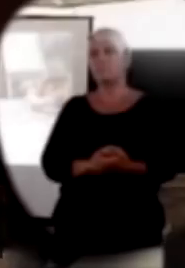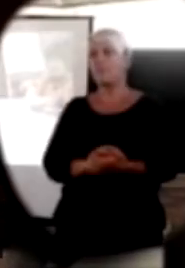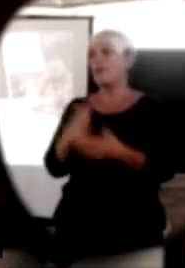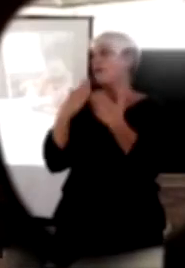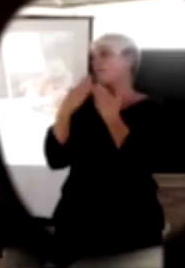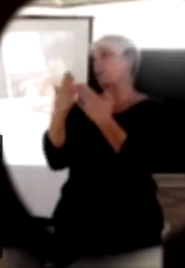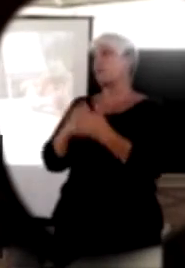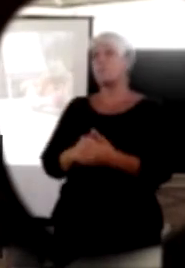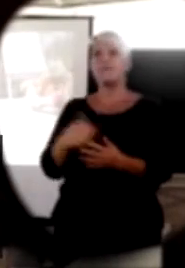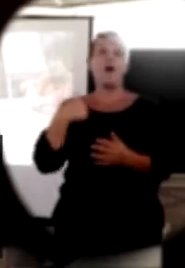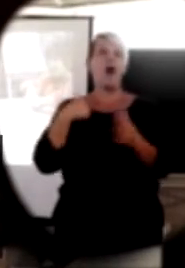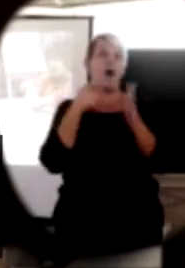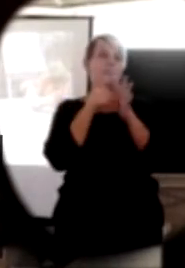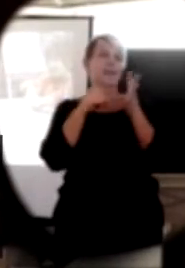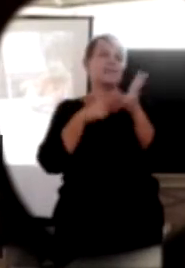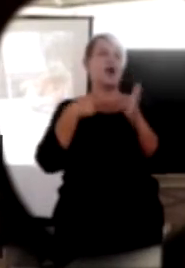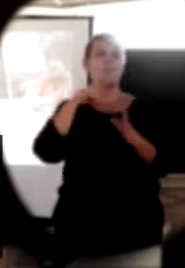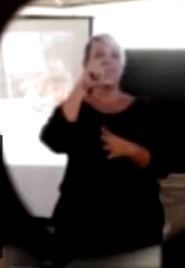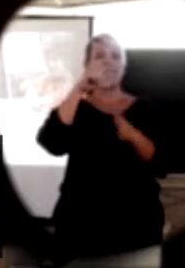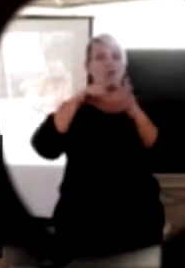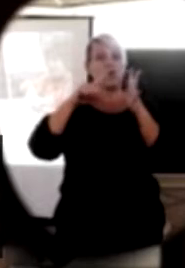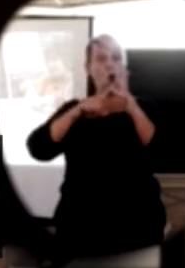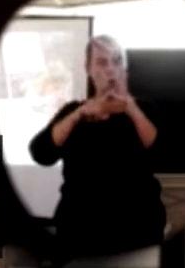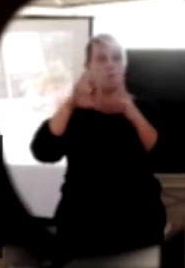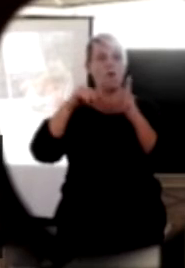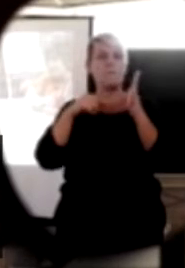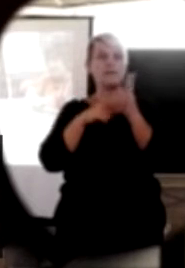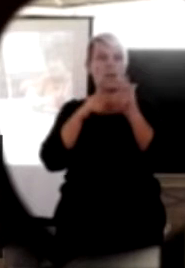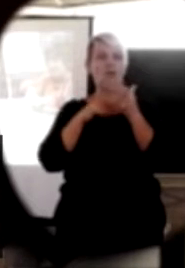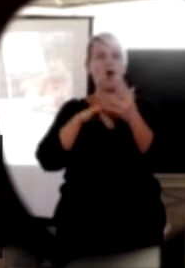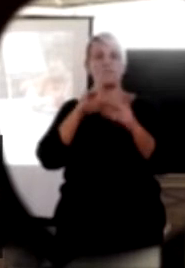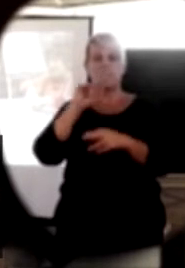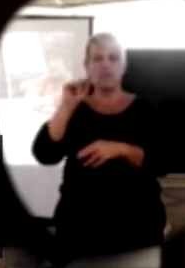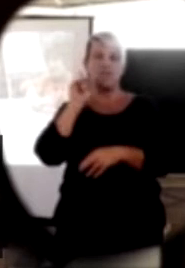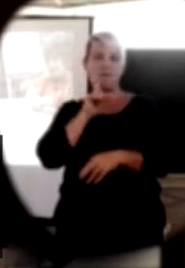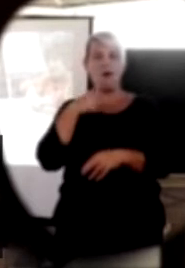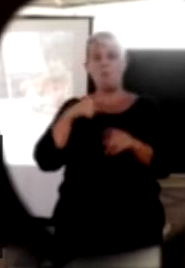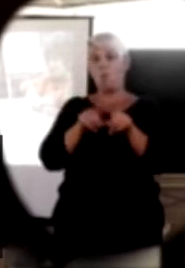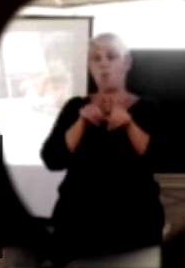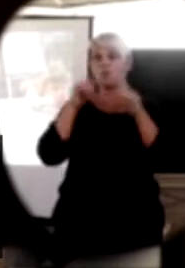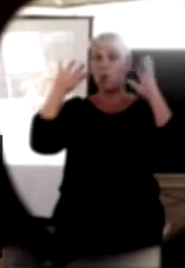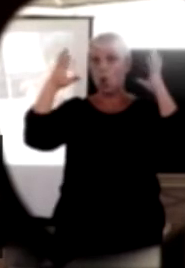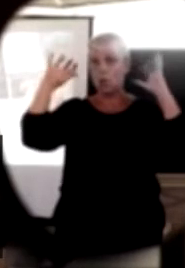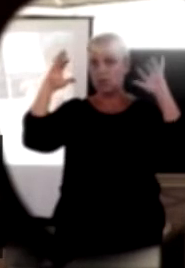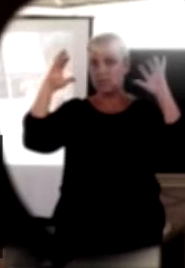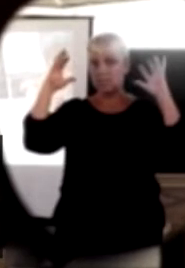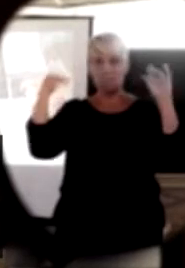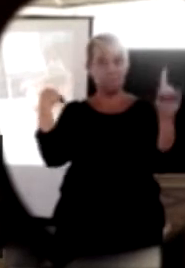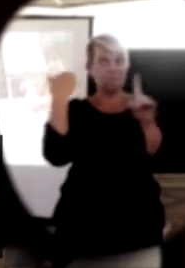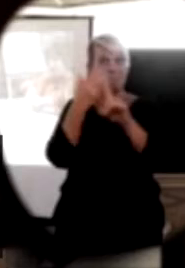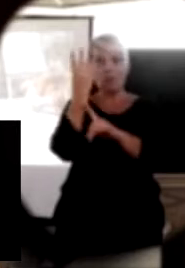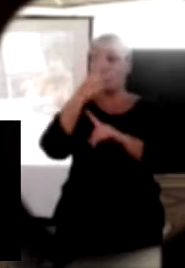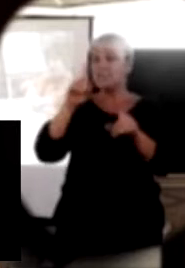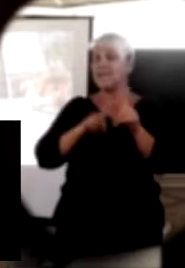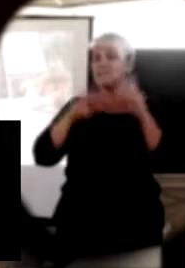Thank you. I'm Dina Rodney. the CEO of Teleconspection Hearing. I'm also an audiologist and have been for over 30 years.